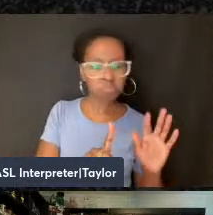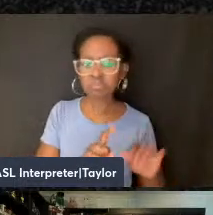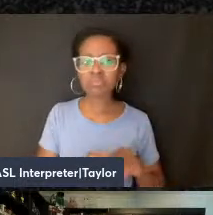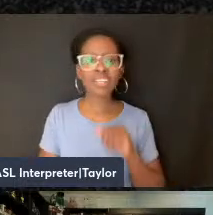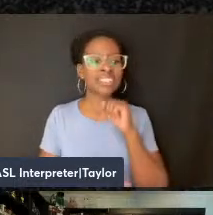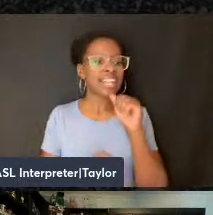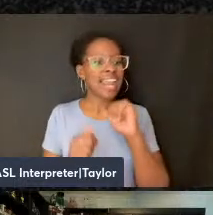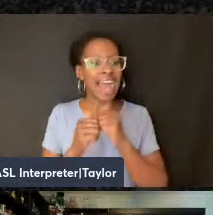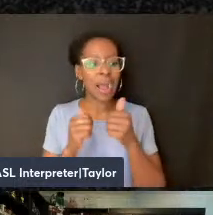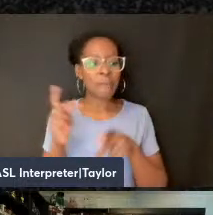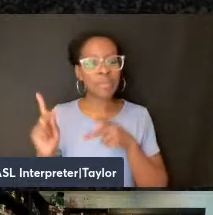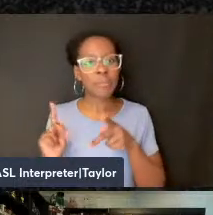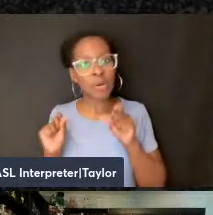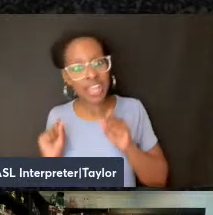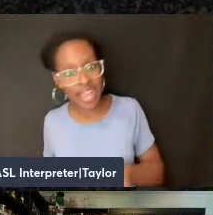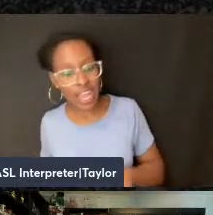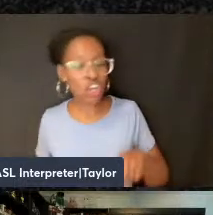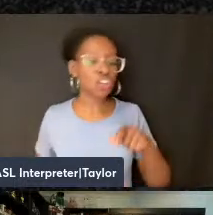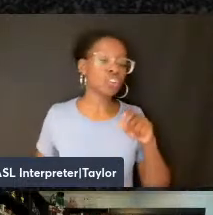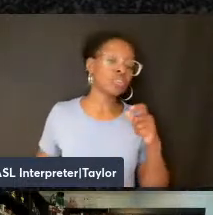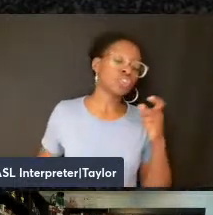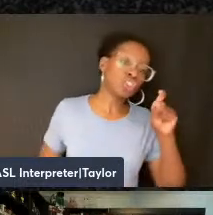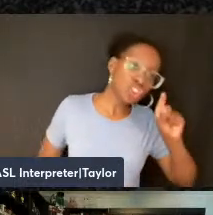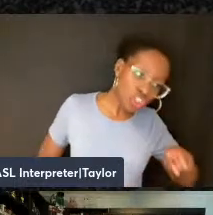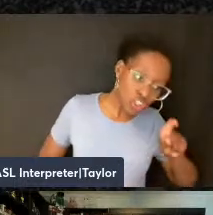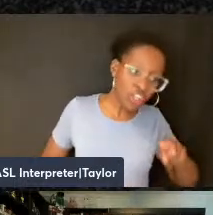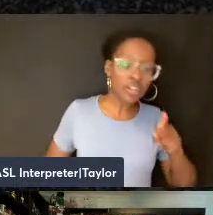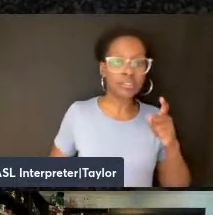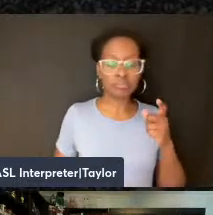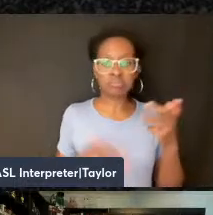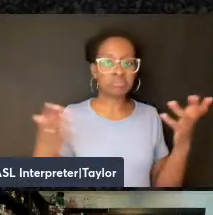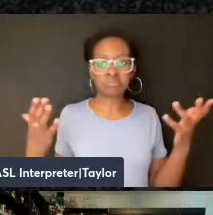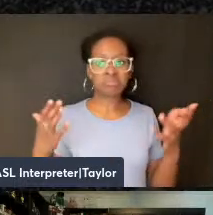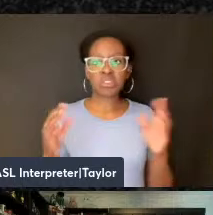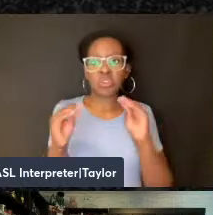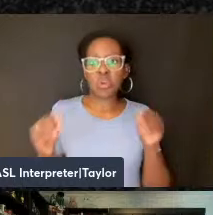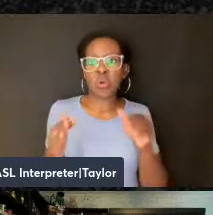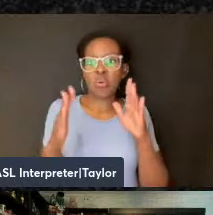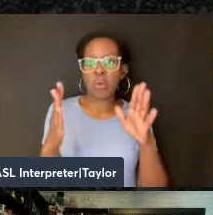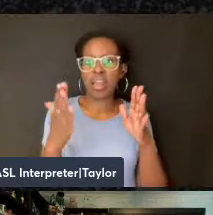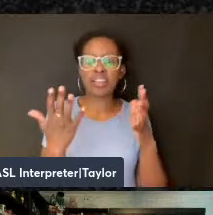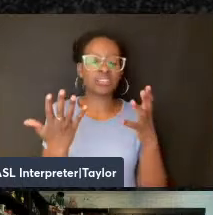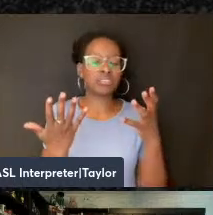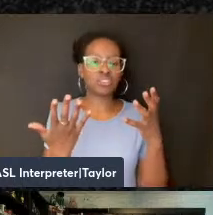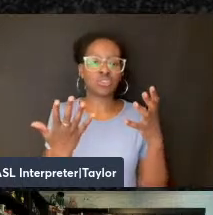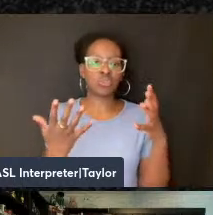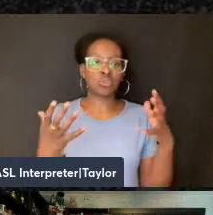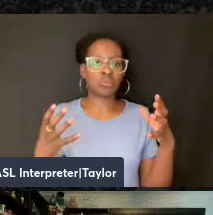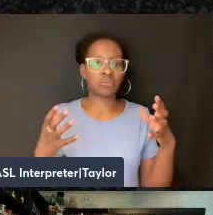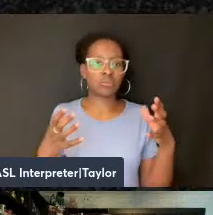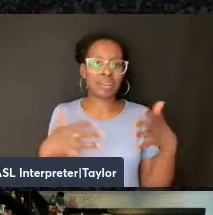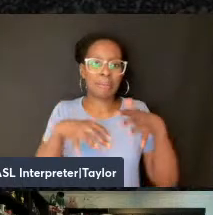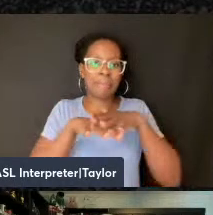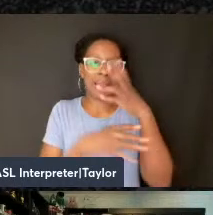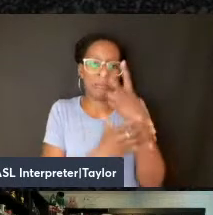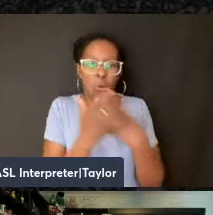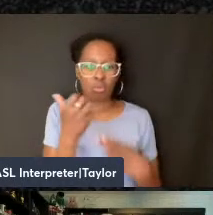be or should be Jewish anarchists. There's no one way to combine these things. Next slide.